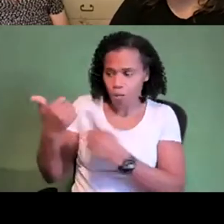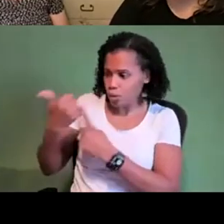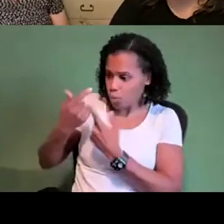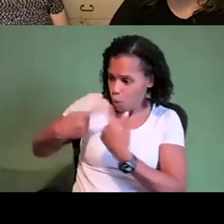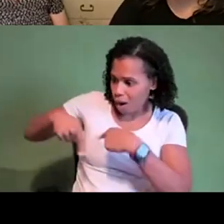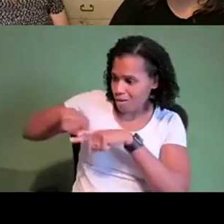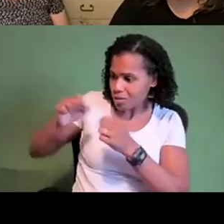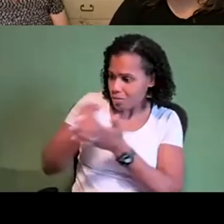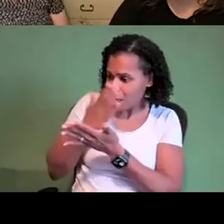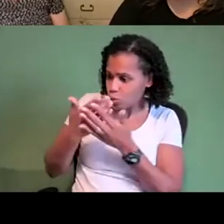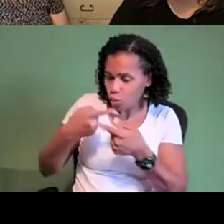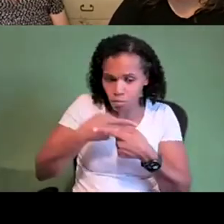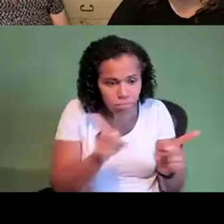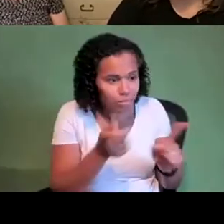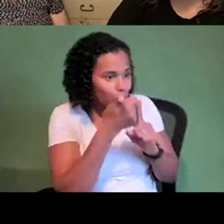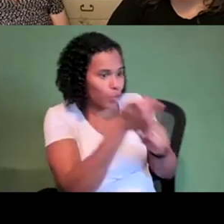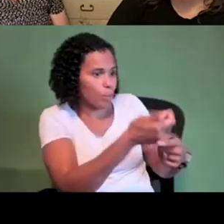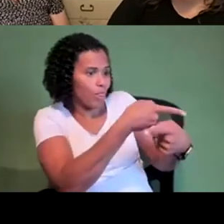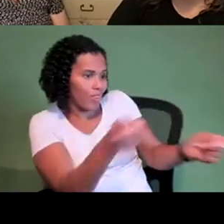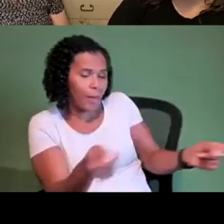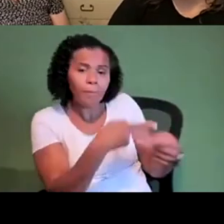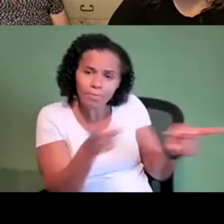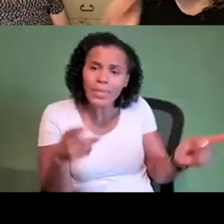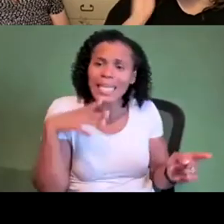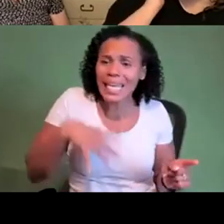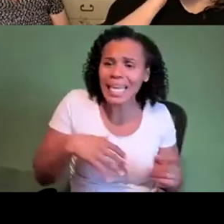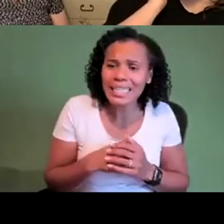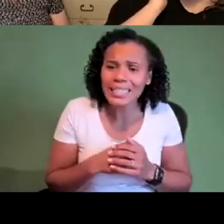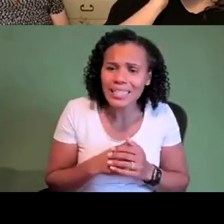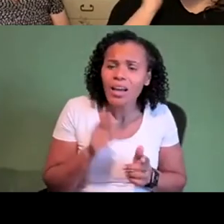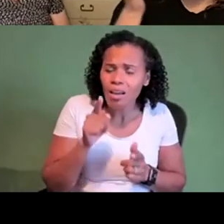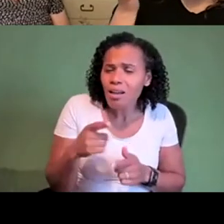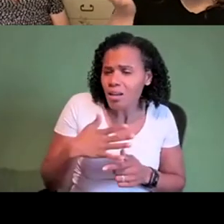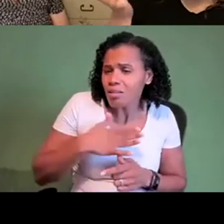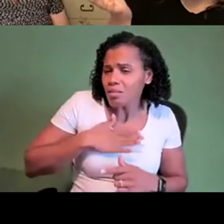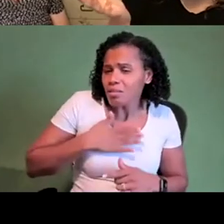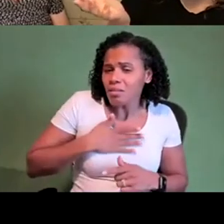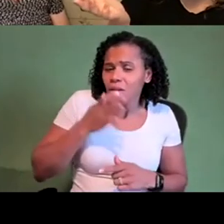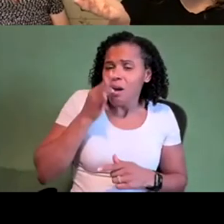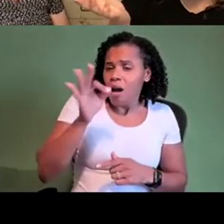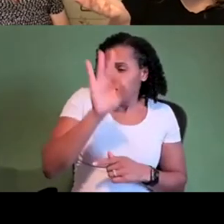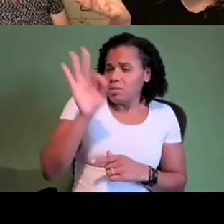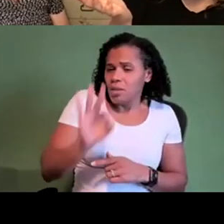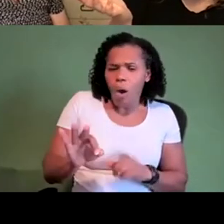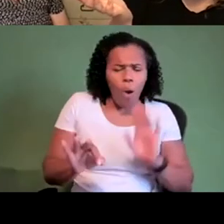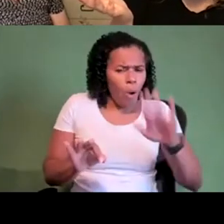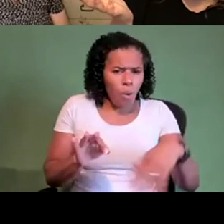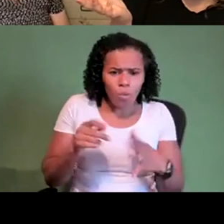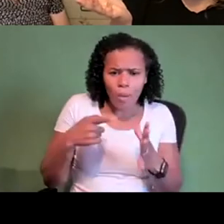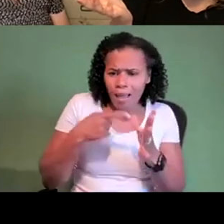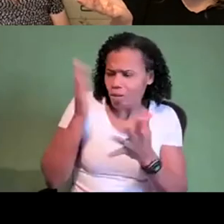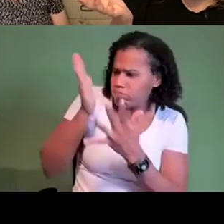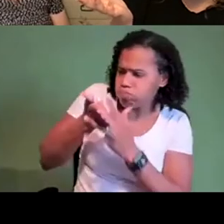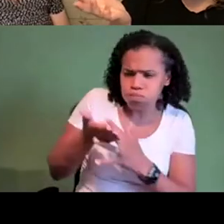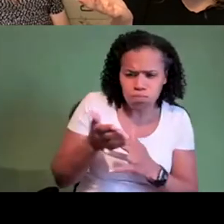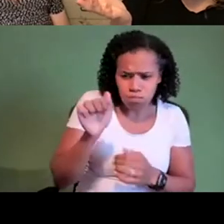invaluable work and that is something i would really like to ask just yeah just to add to that you know the evidence